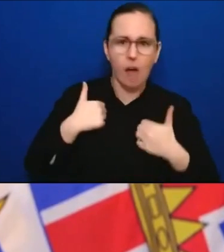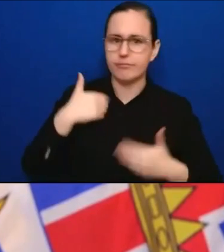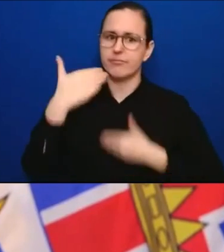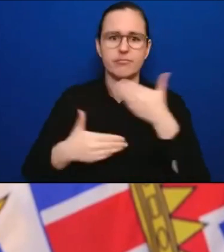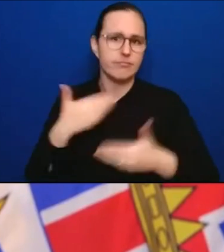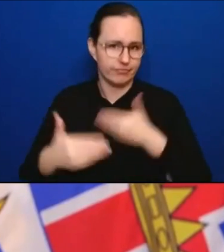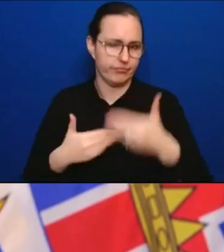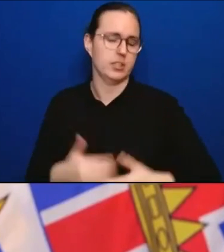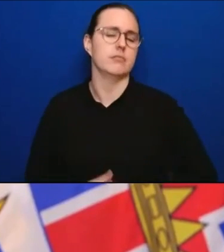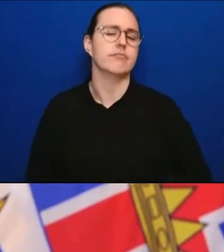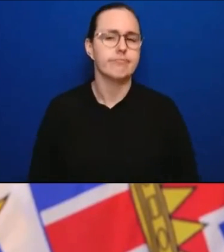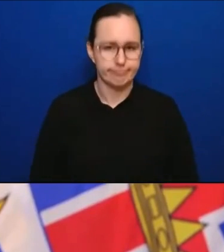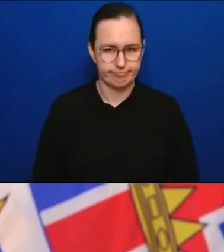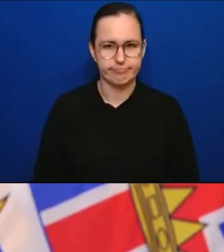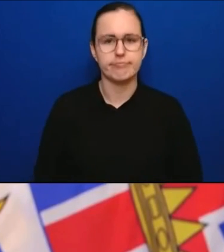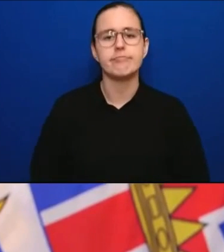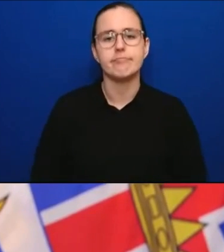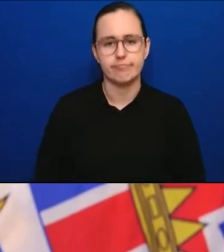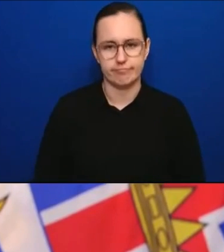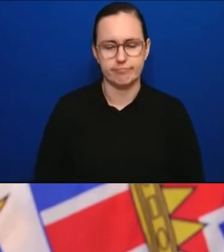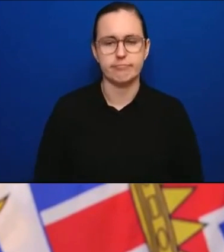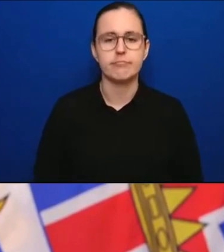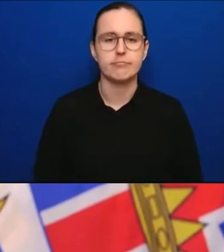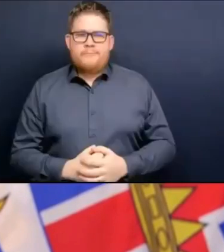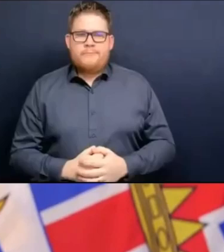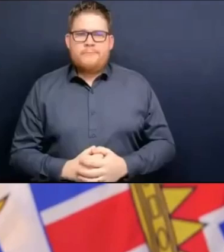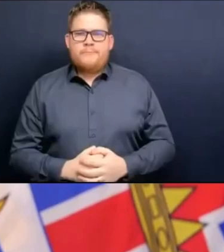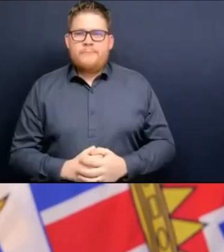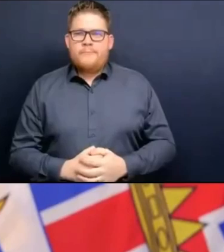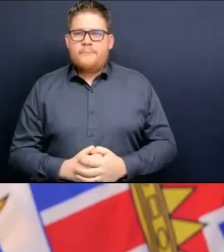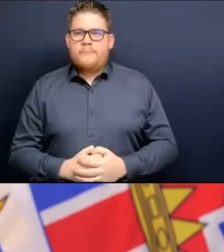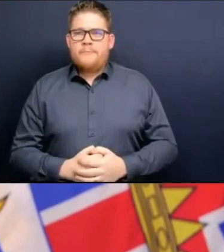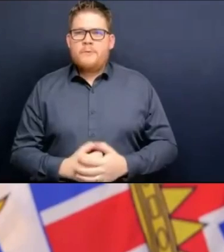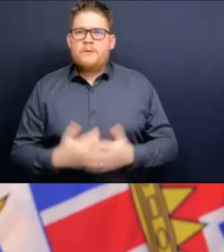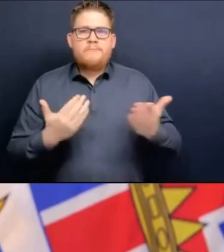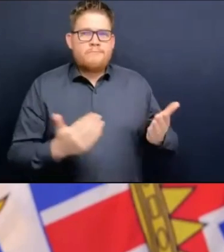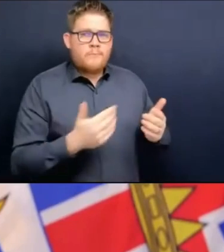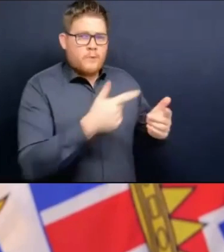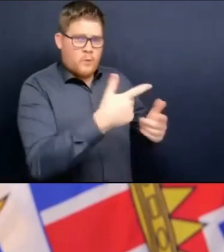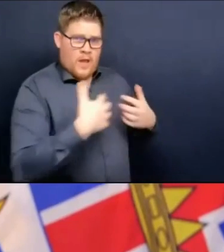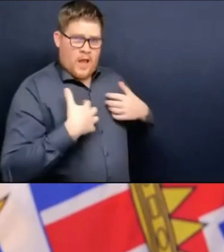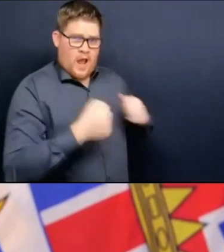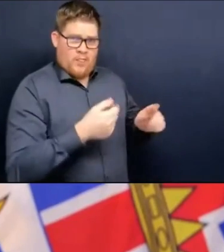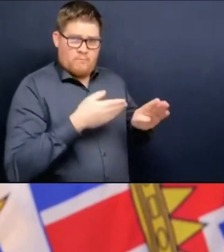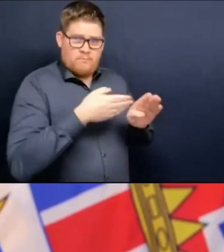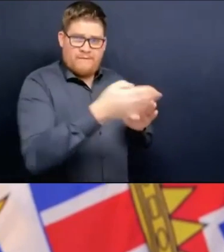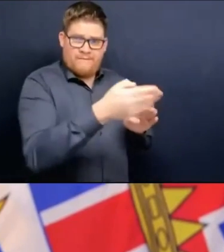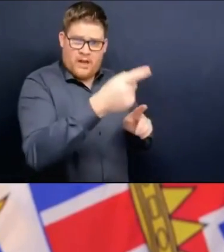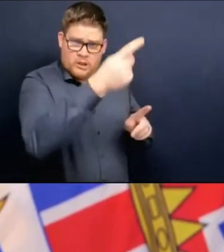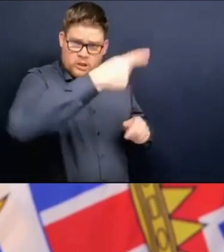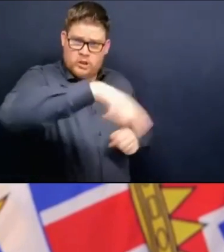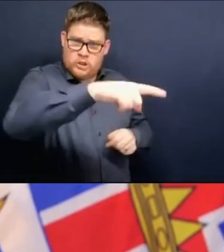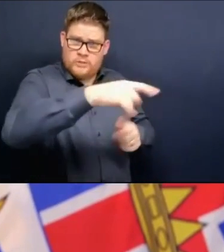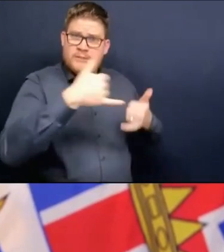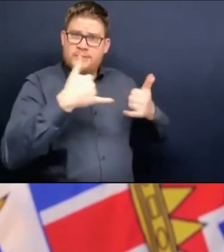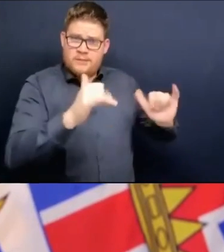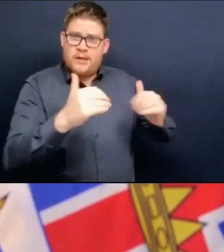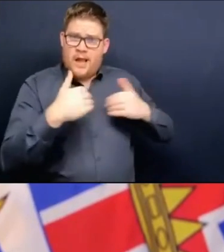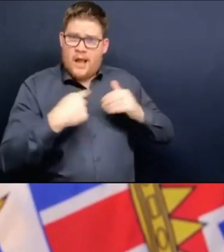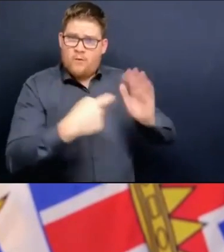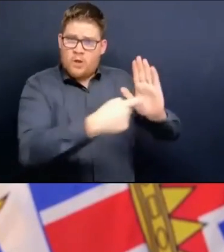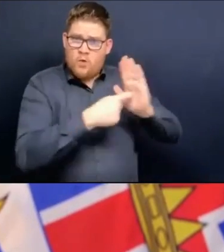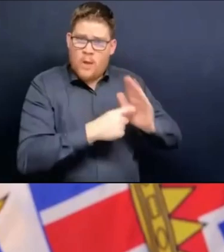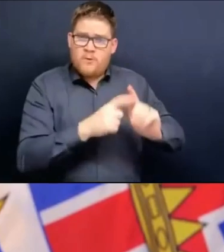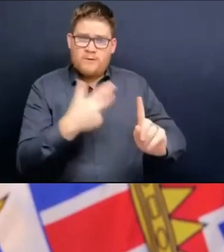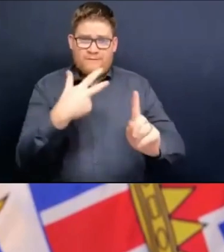Dr. Henry, are health professionals in BC still under orders to get vaccinated by March